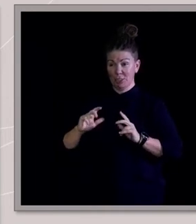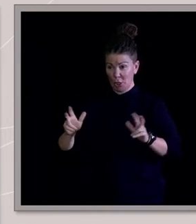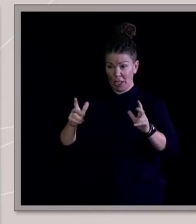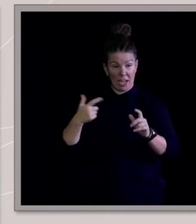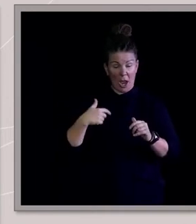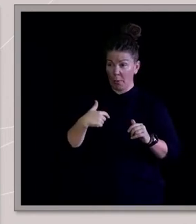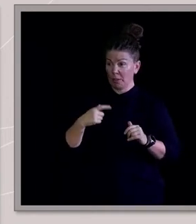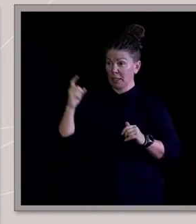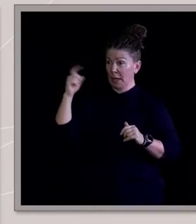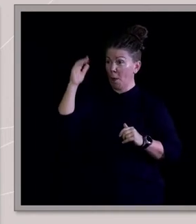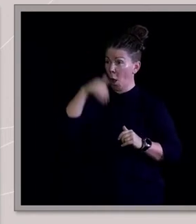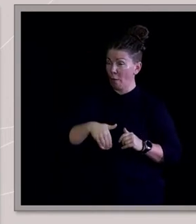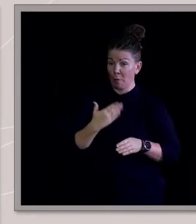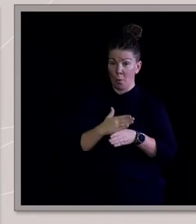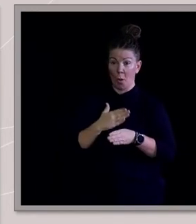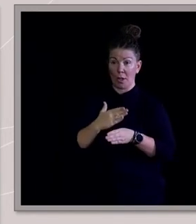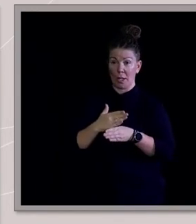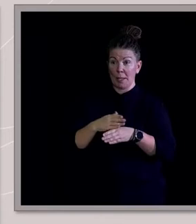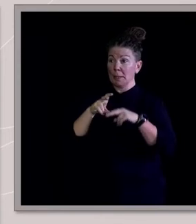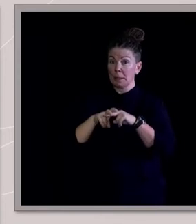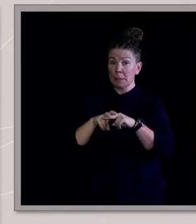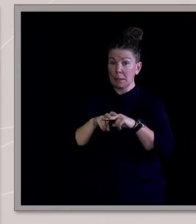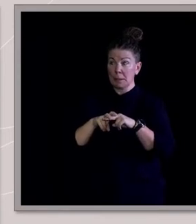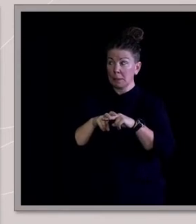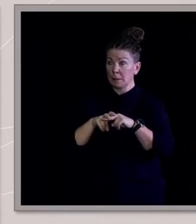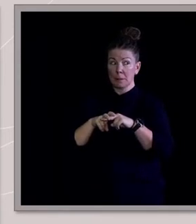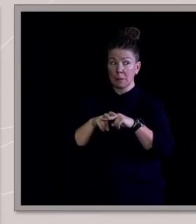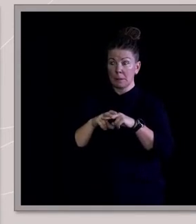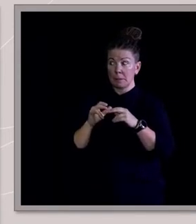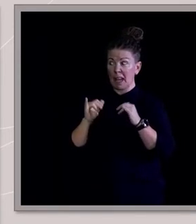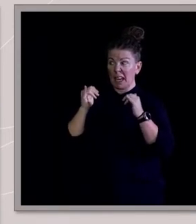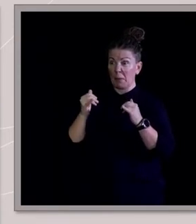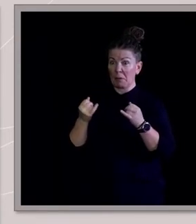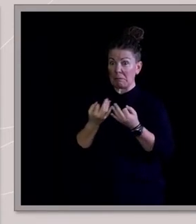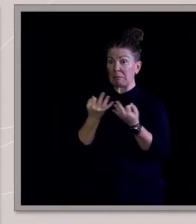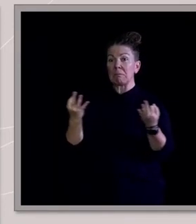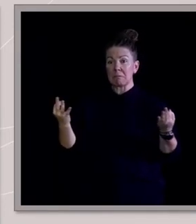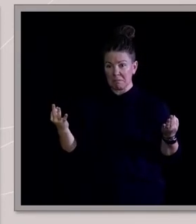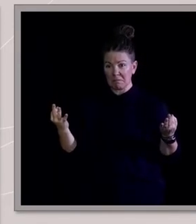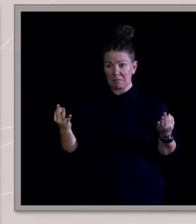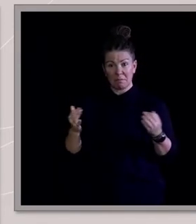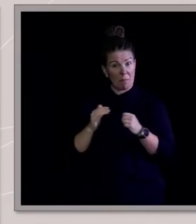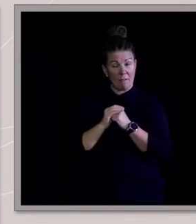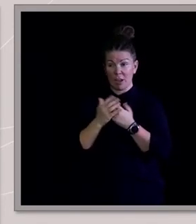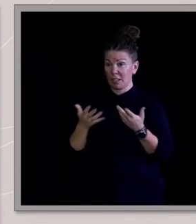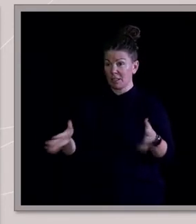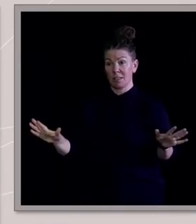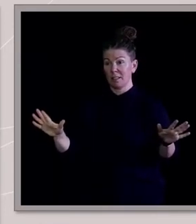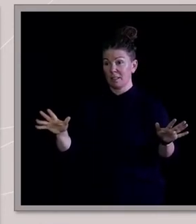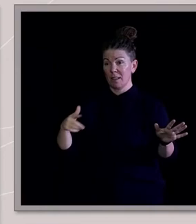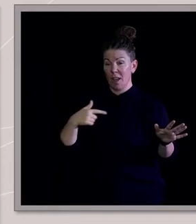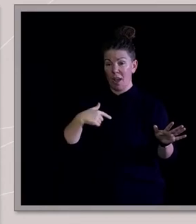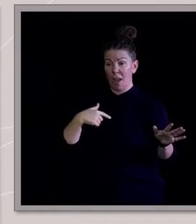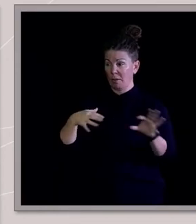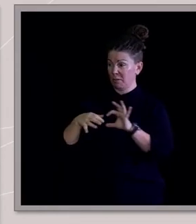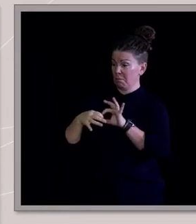I'd come home from work at night and I have no one to hang out with. I'd lost my friends. I was estranged